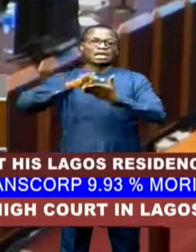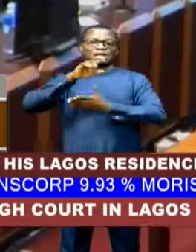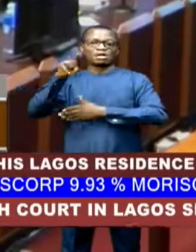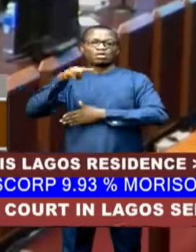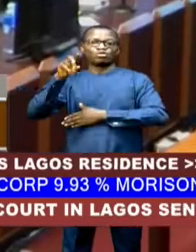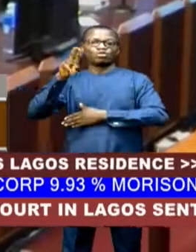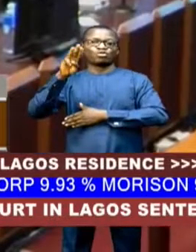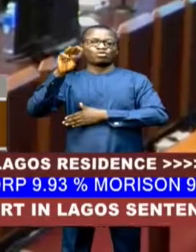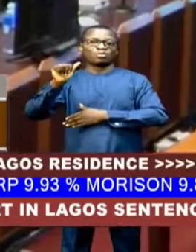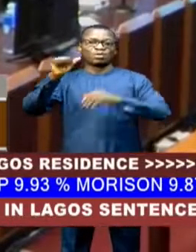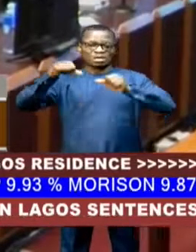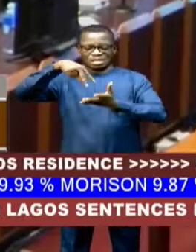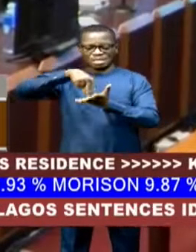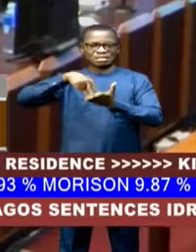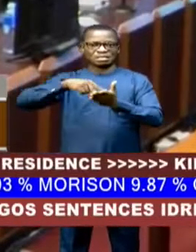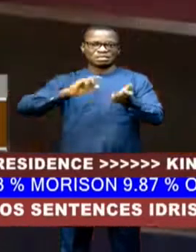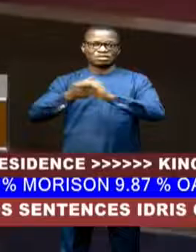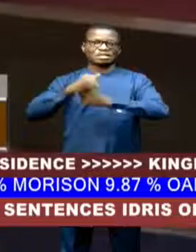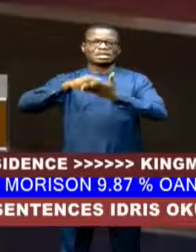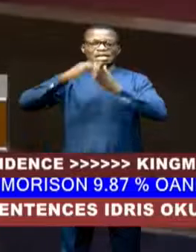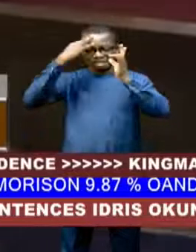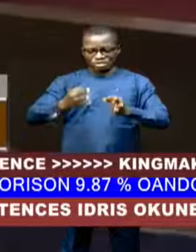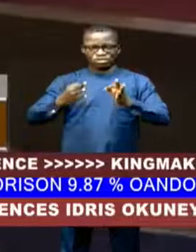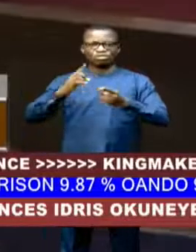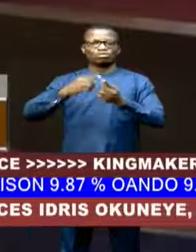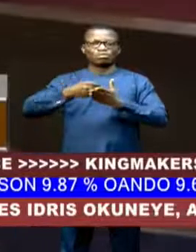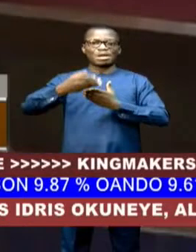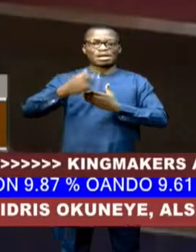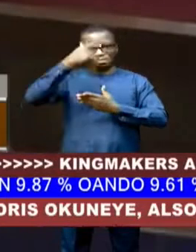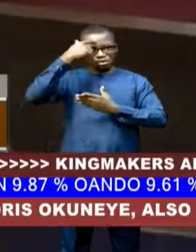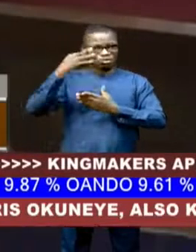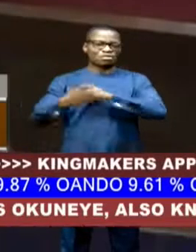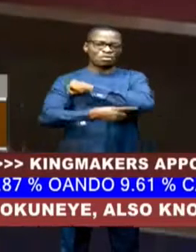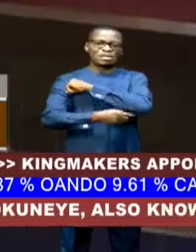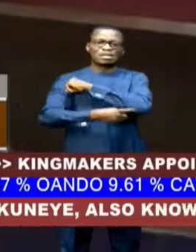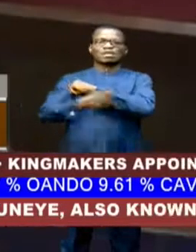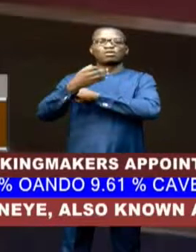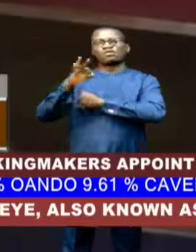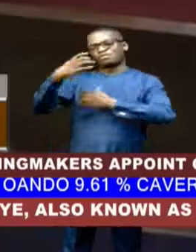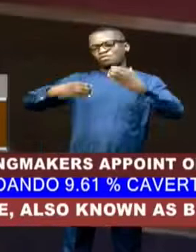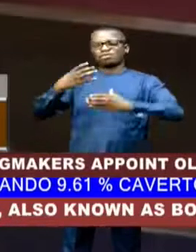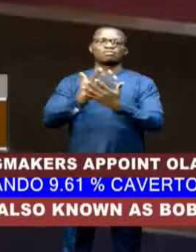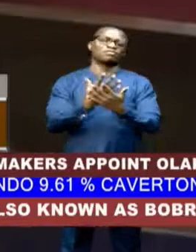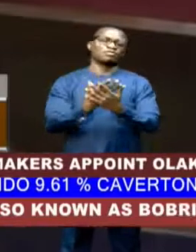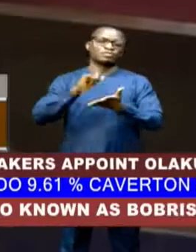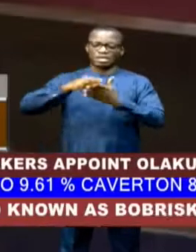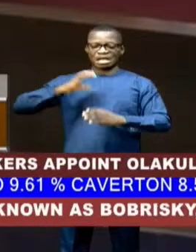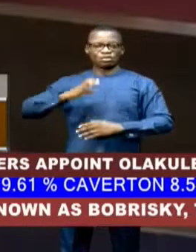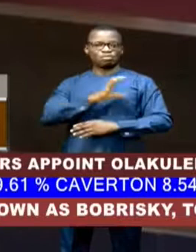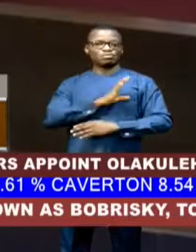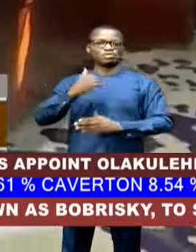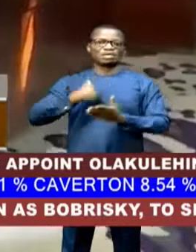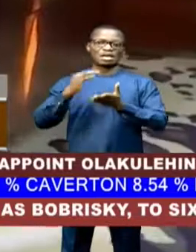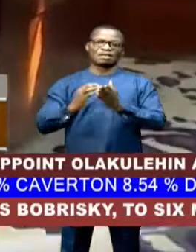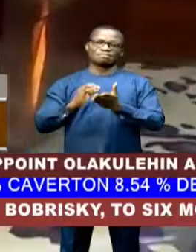overturning a decision by the Electoral Commission to bar him over a contempt of court conviction. The Commission had excluded